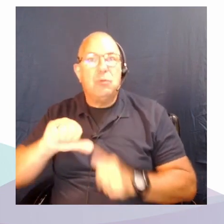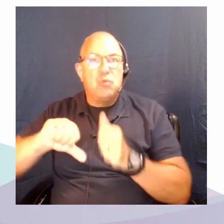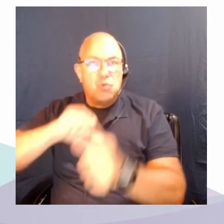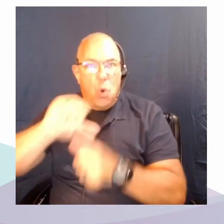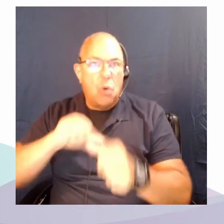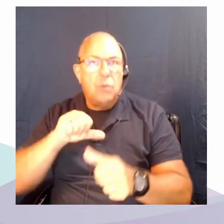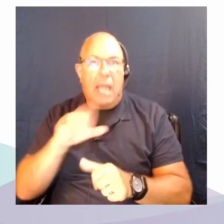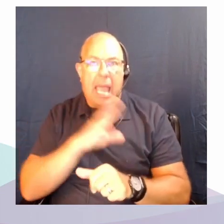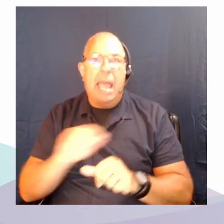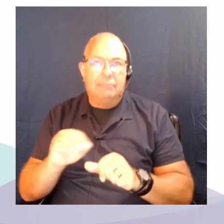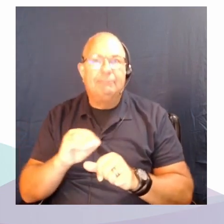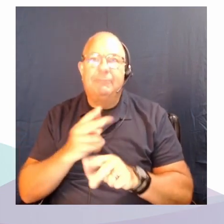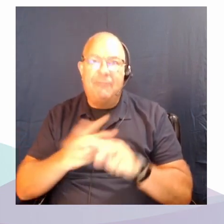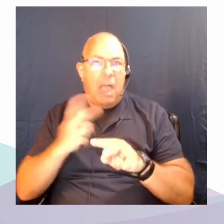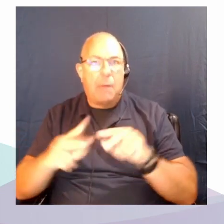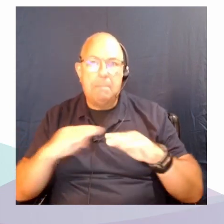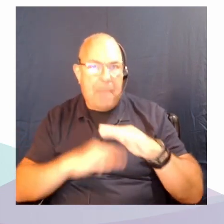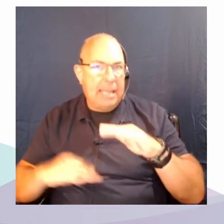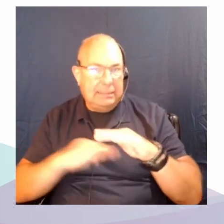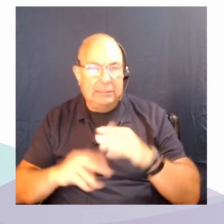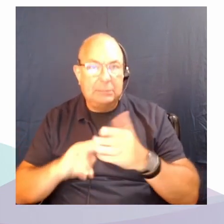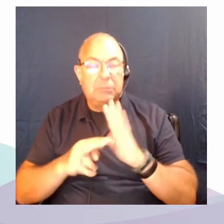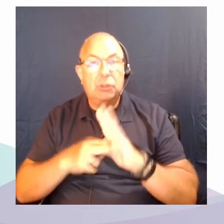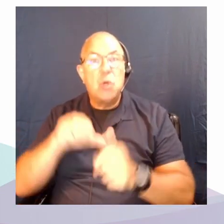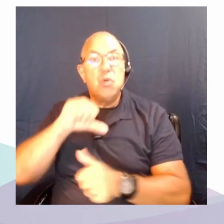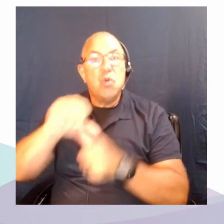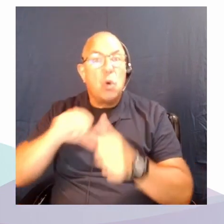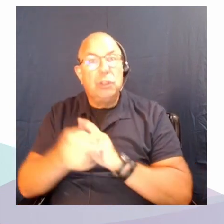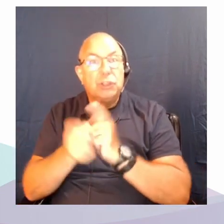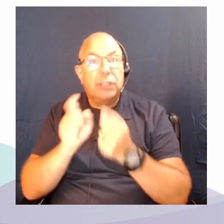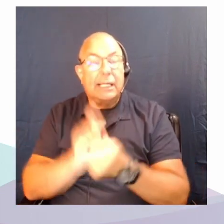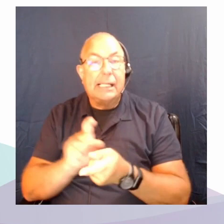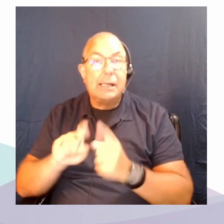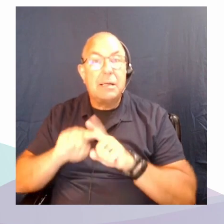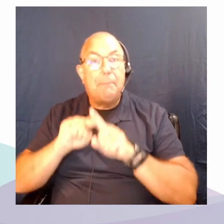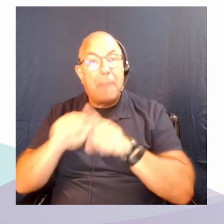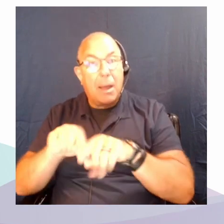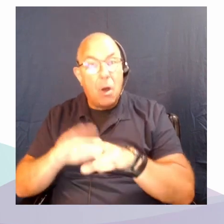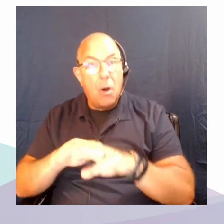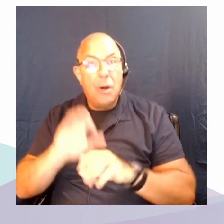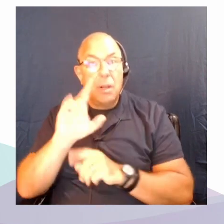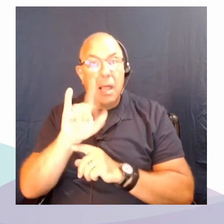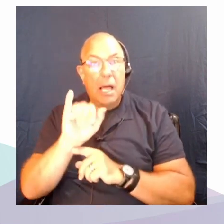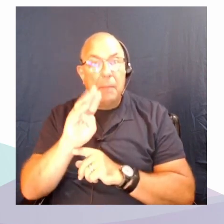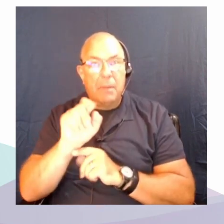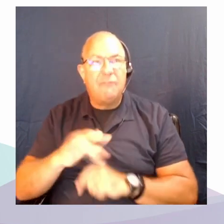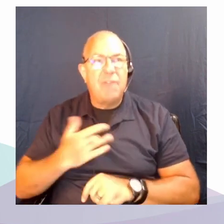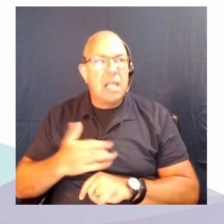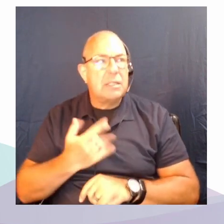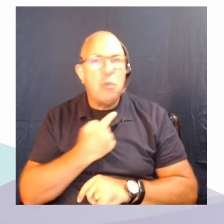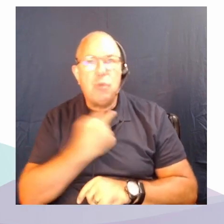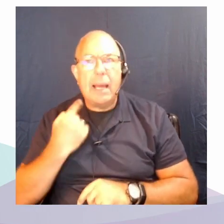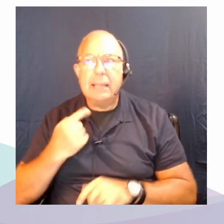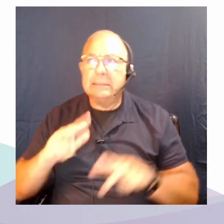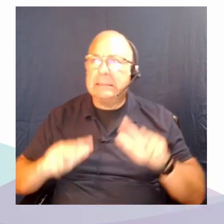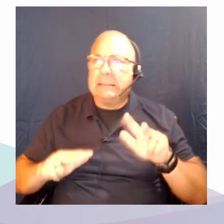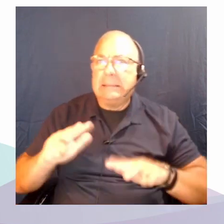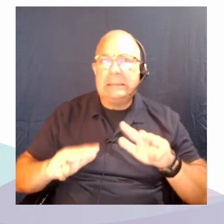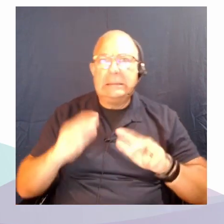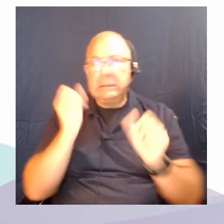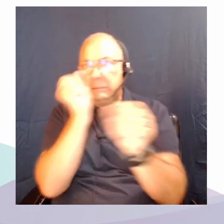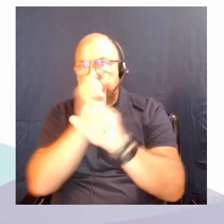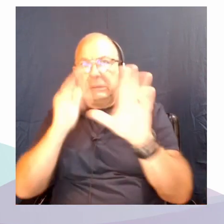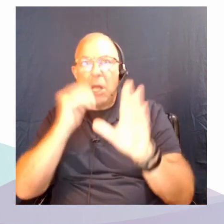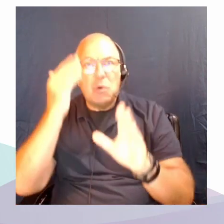Social change of the kind demanded by climate change, it can feel threatening and uncertain. One of the dominant narratives